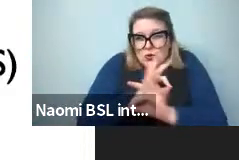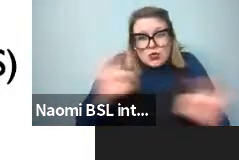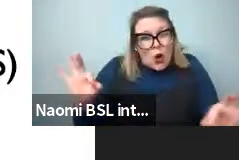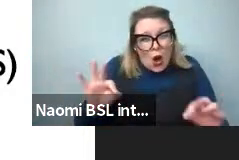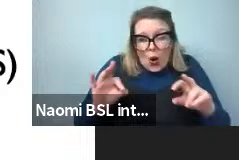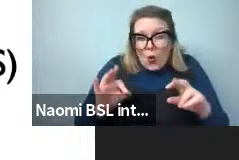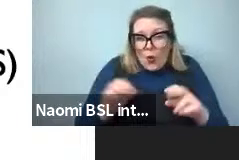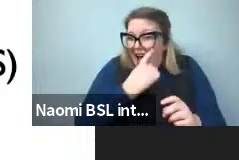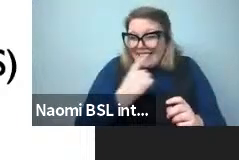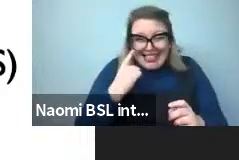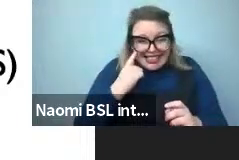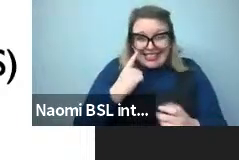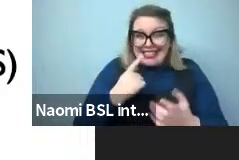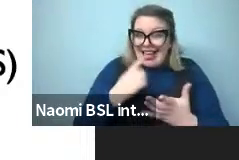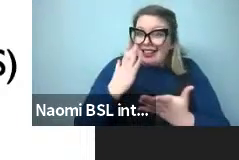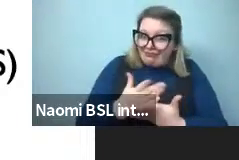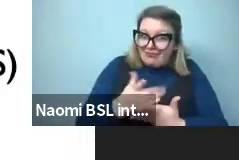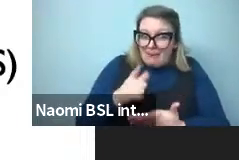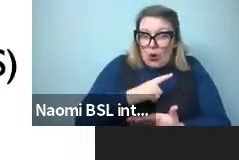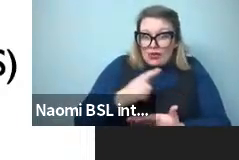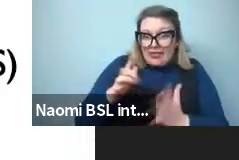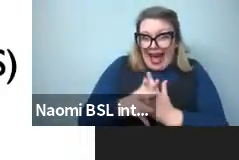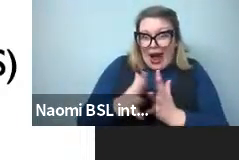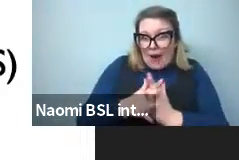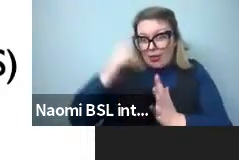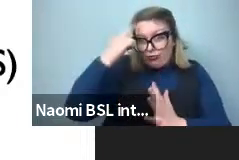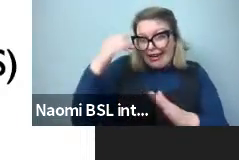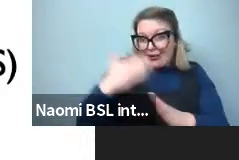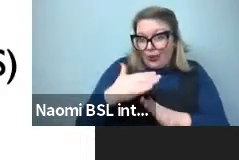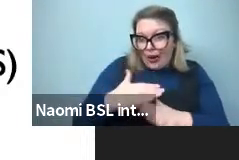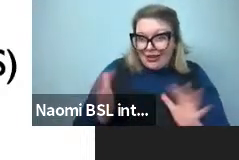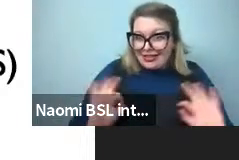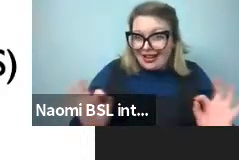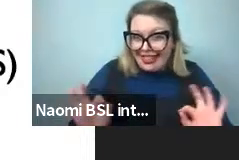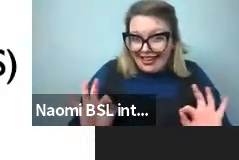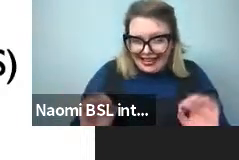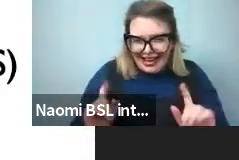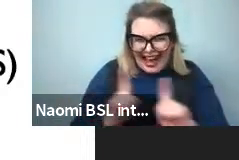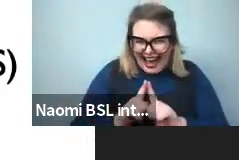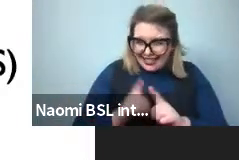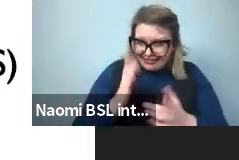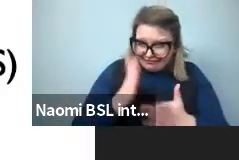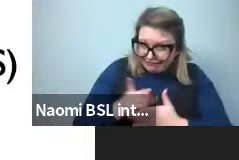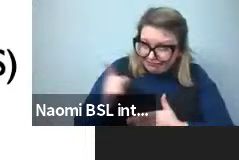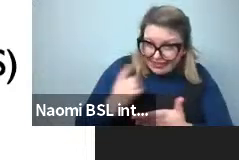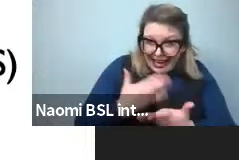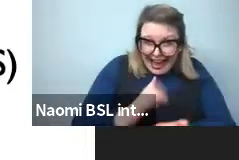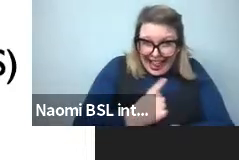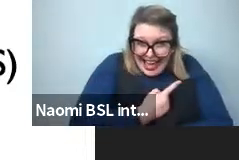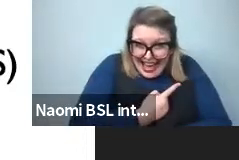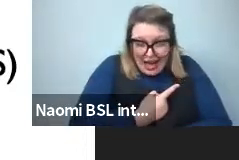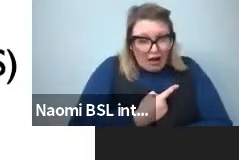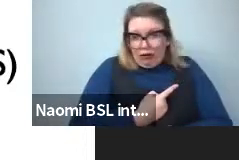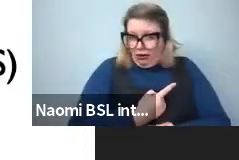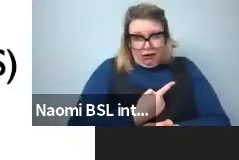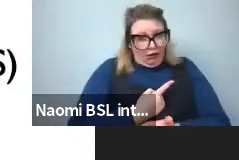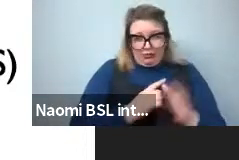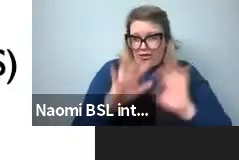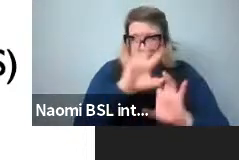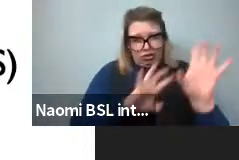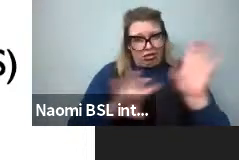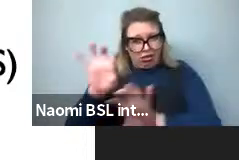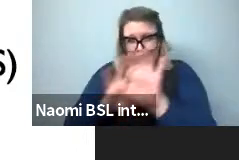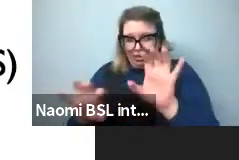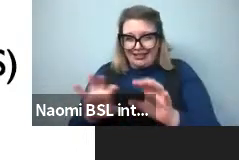for this approach. And furthermore, the subset relation is messier than initially thought. It hasn't really held up the close